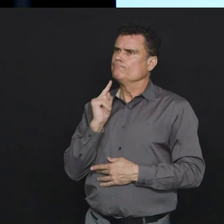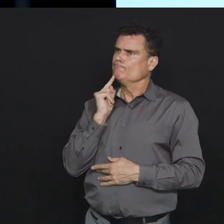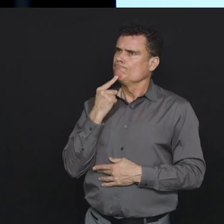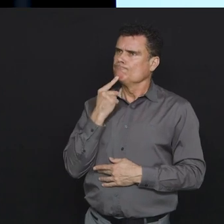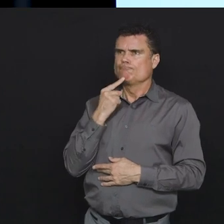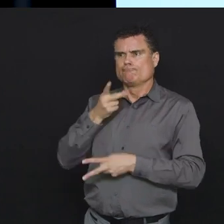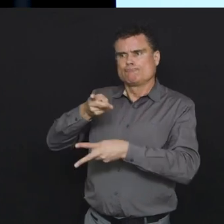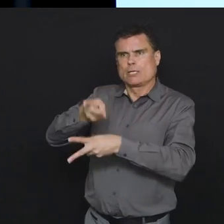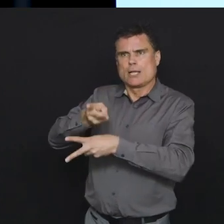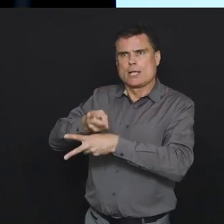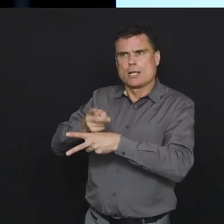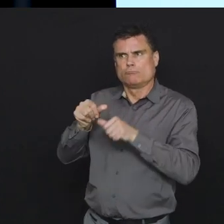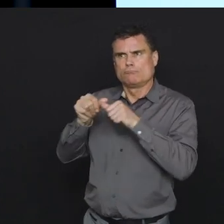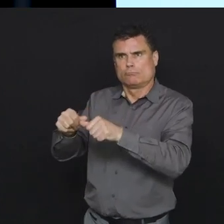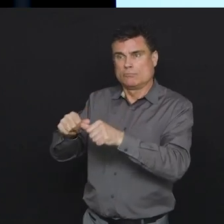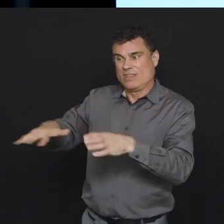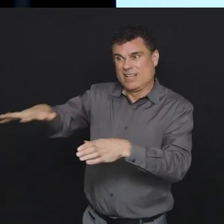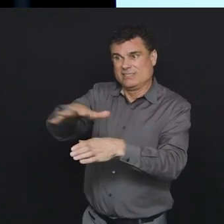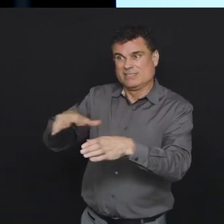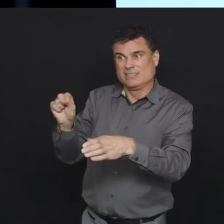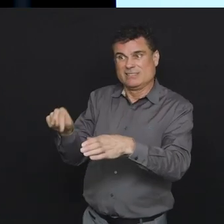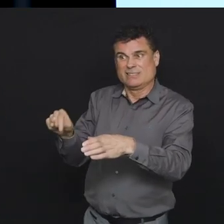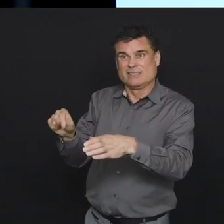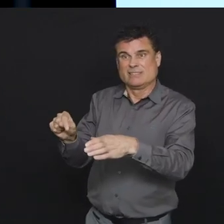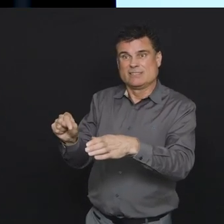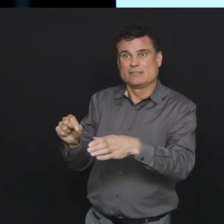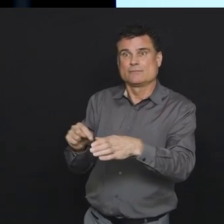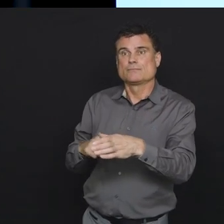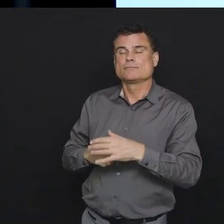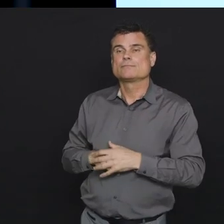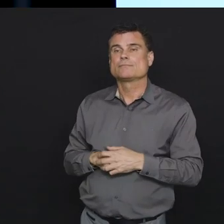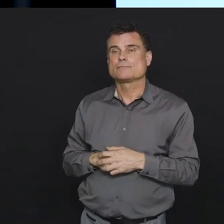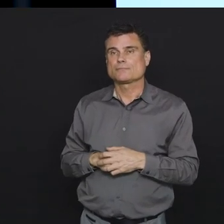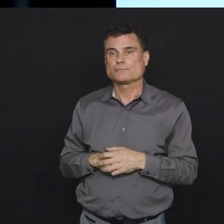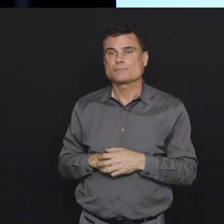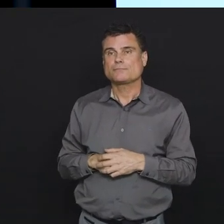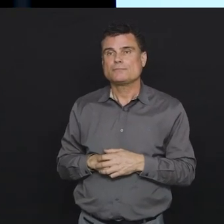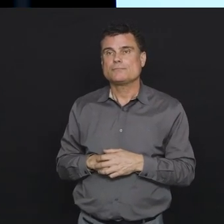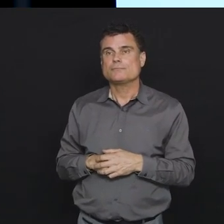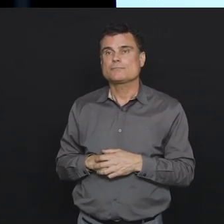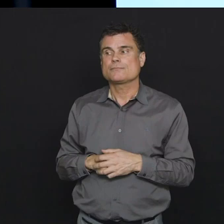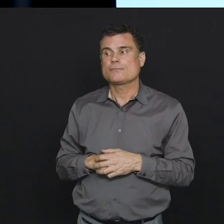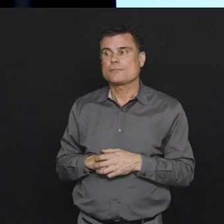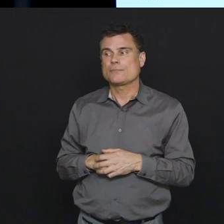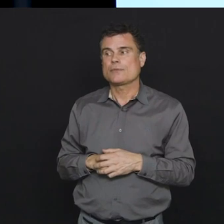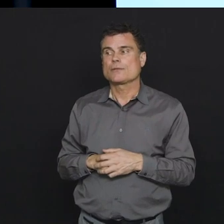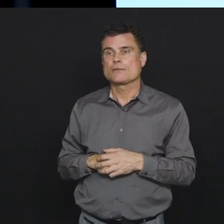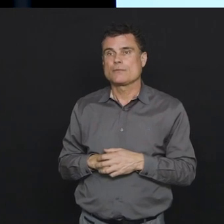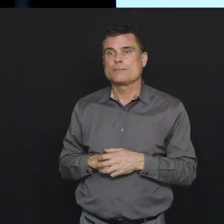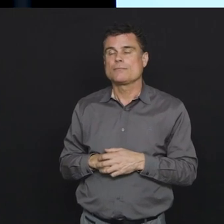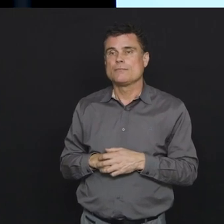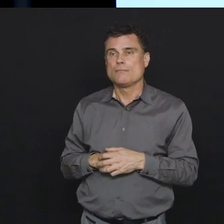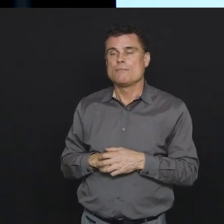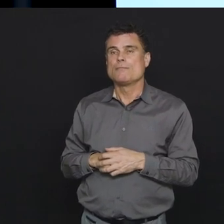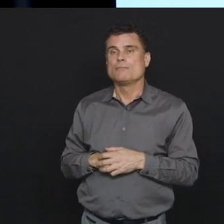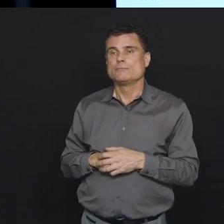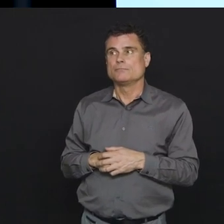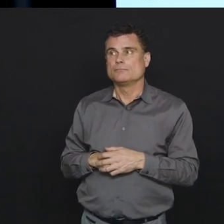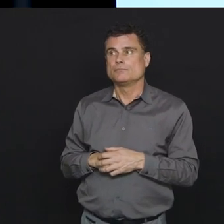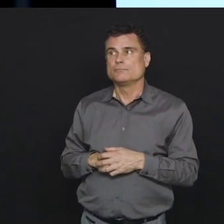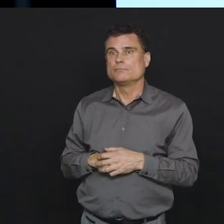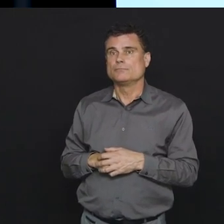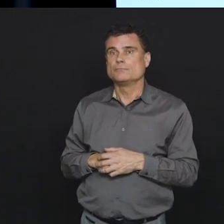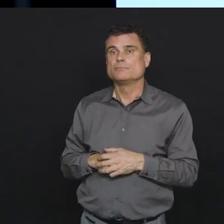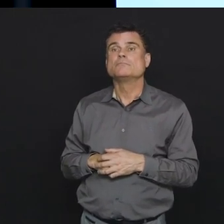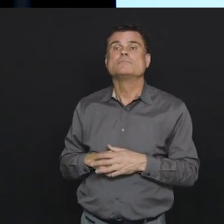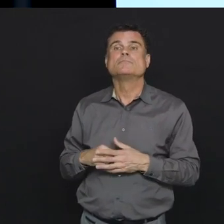working group that has come forward to deal with what we need, our projections and what we need here in British Columbia of over 20 medical